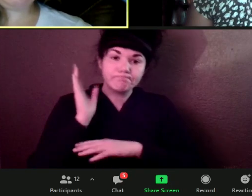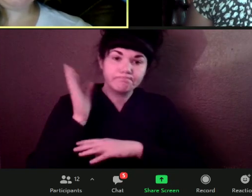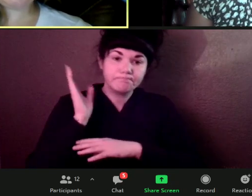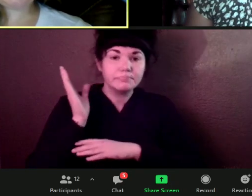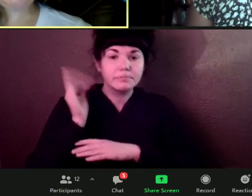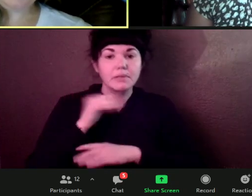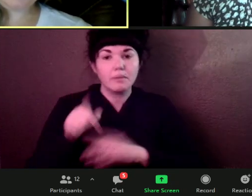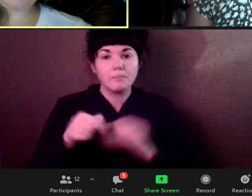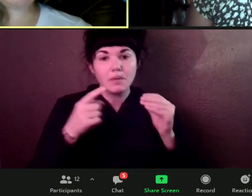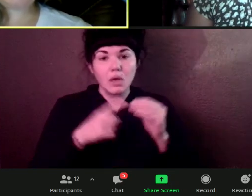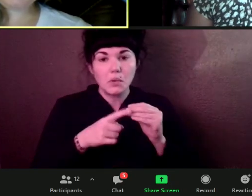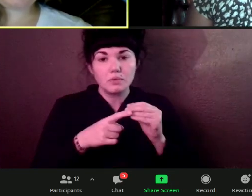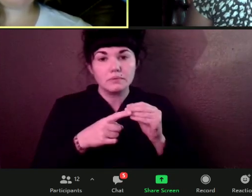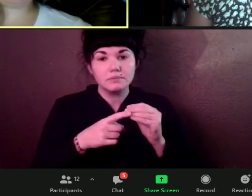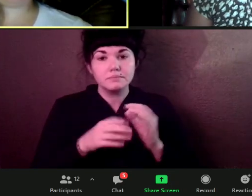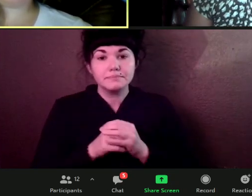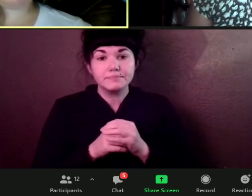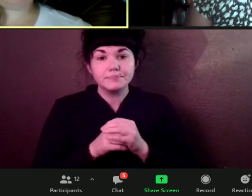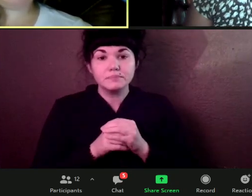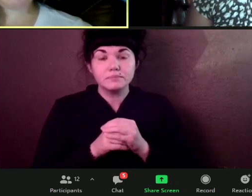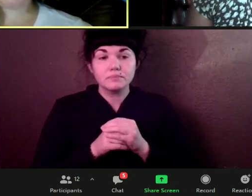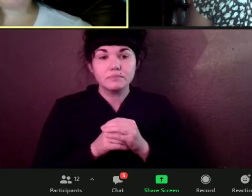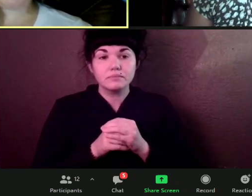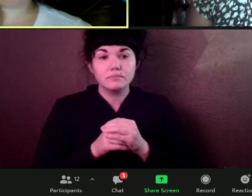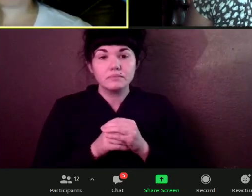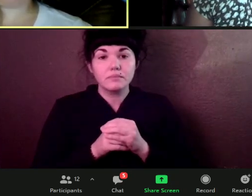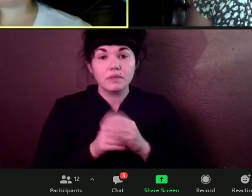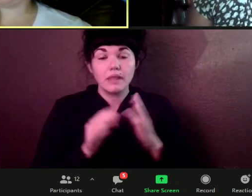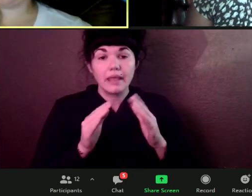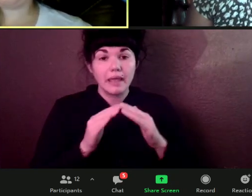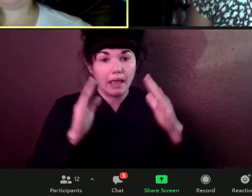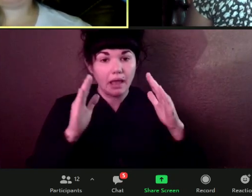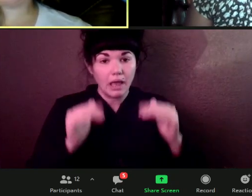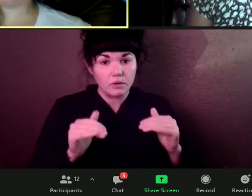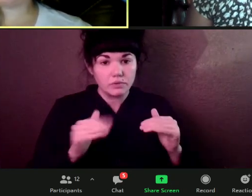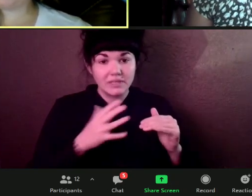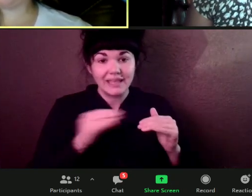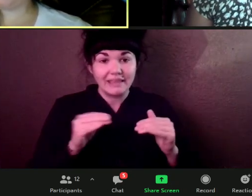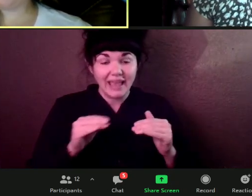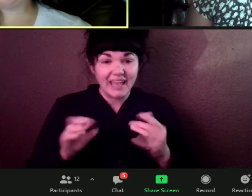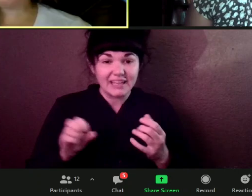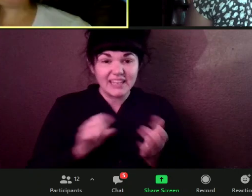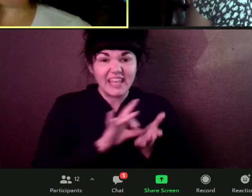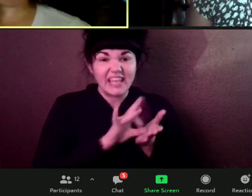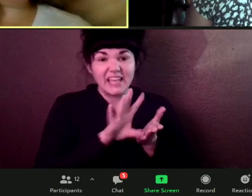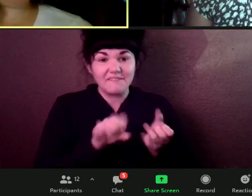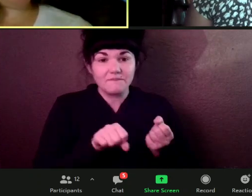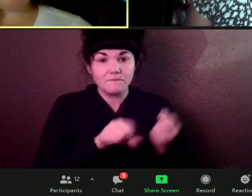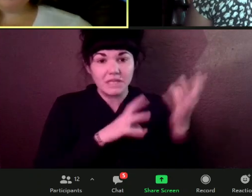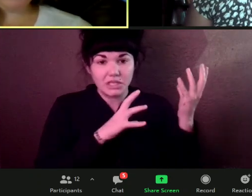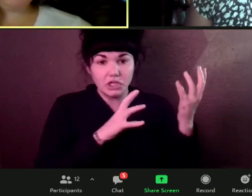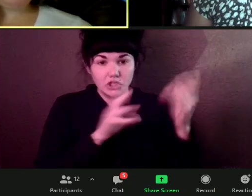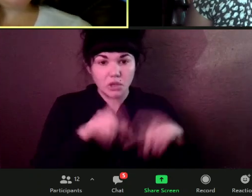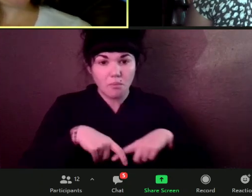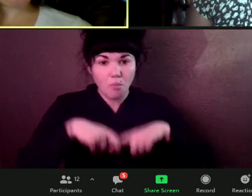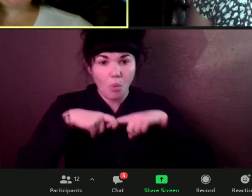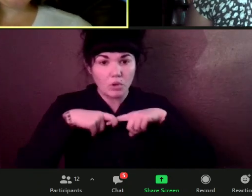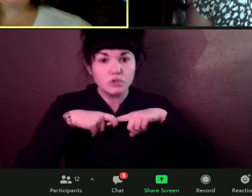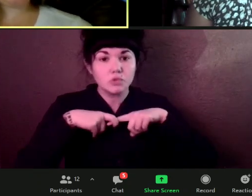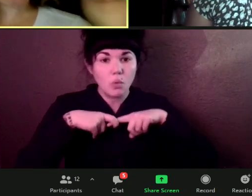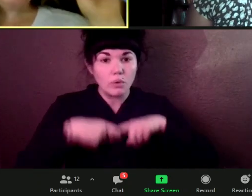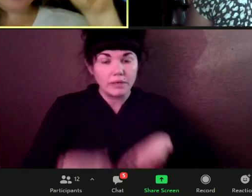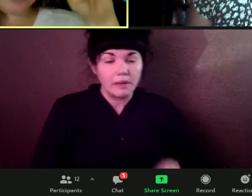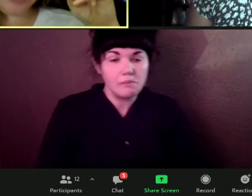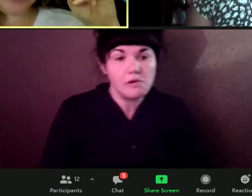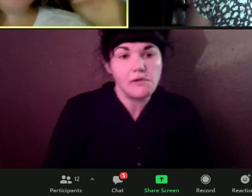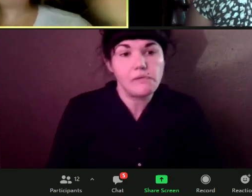housing and the eviction moratorium. So Tanya, welcome. It's so good